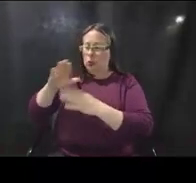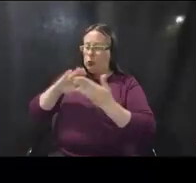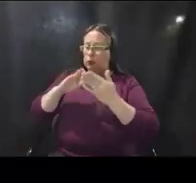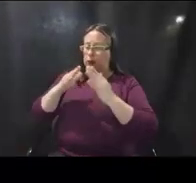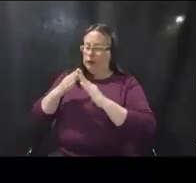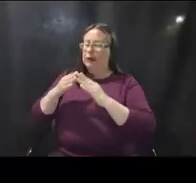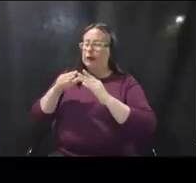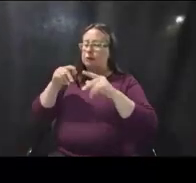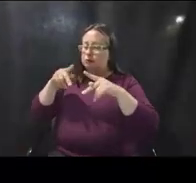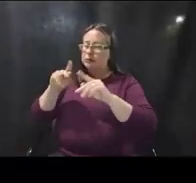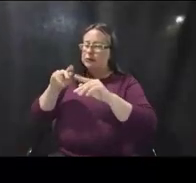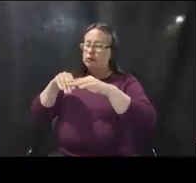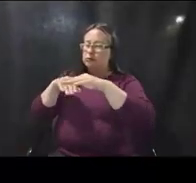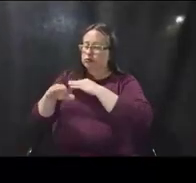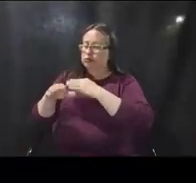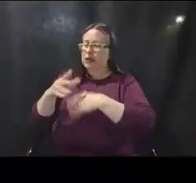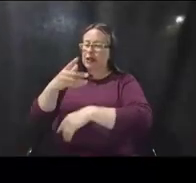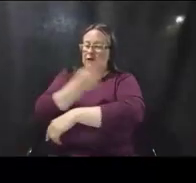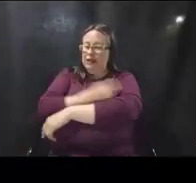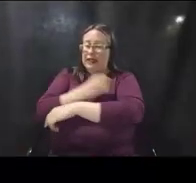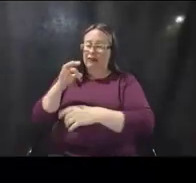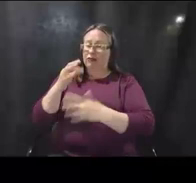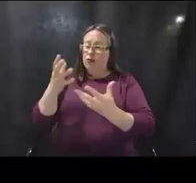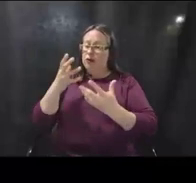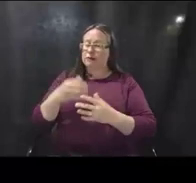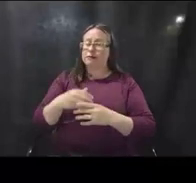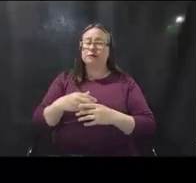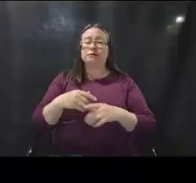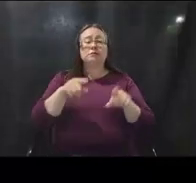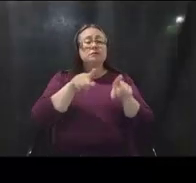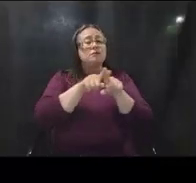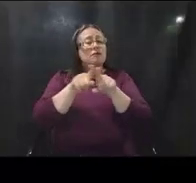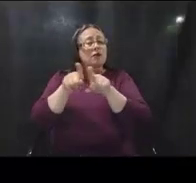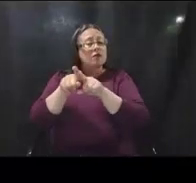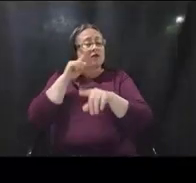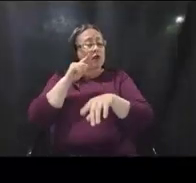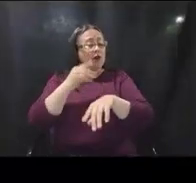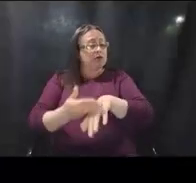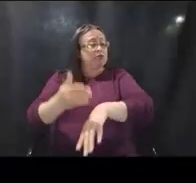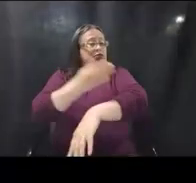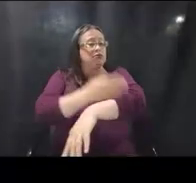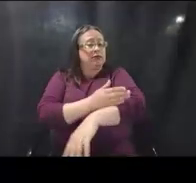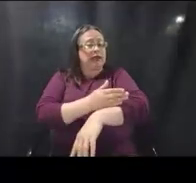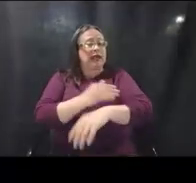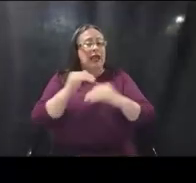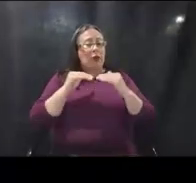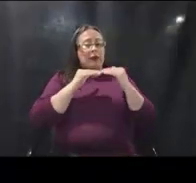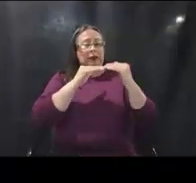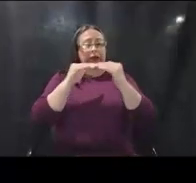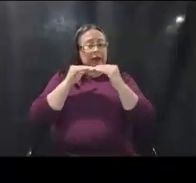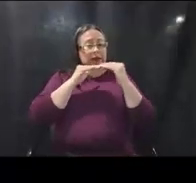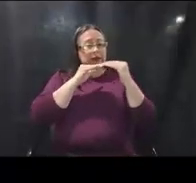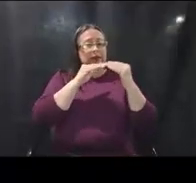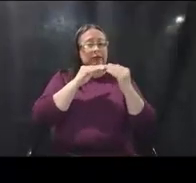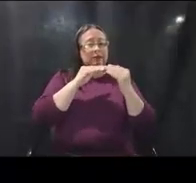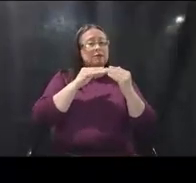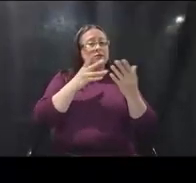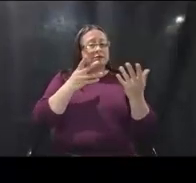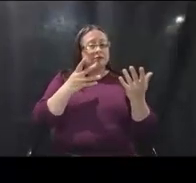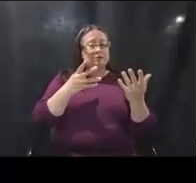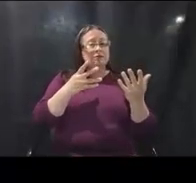to get a vaccine if they want one. The goal is to ensure and enhance equity efforts through informal resolution through conversations